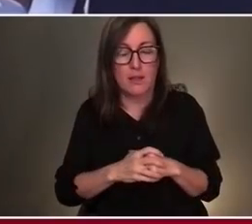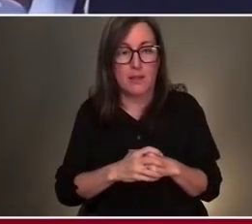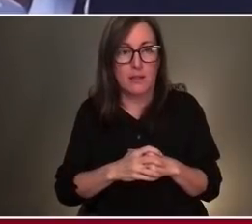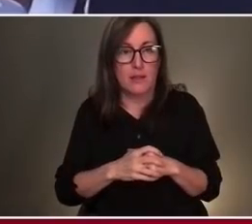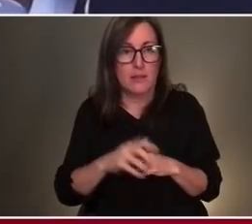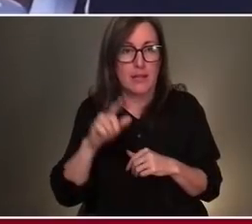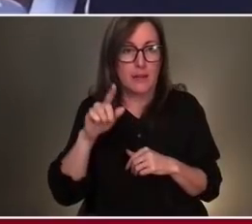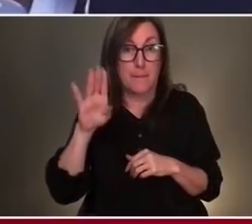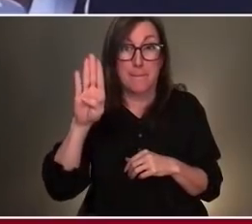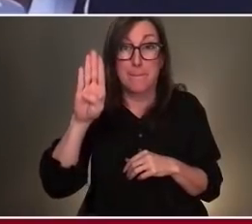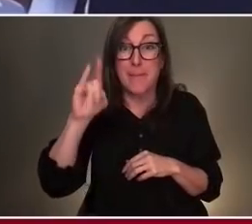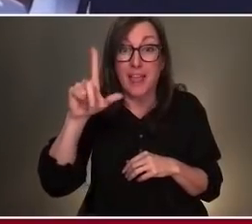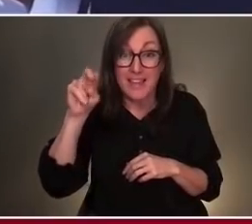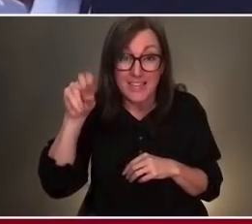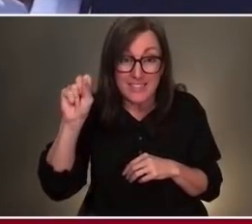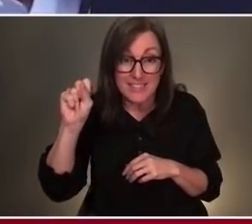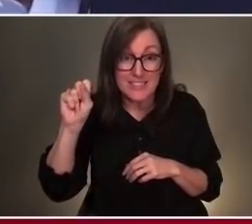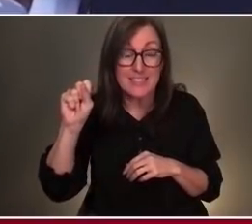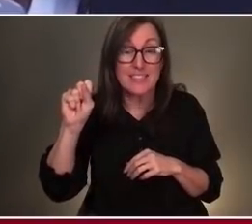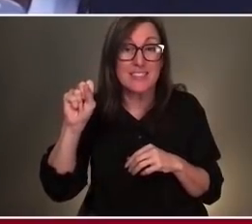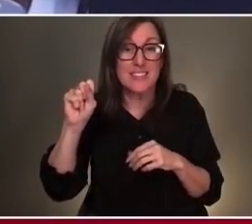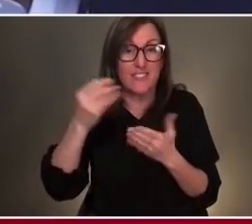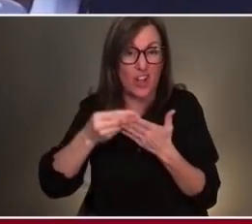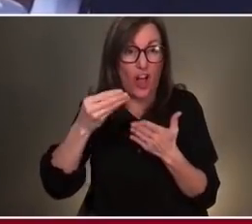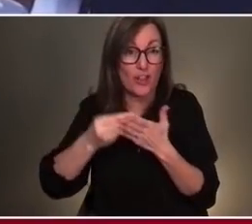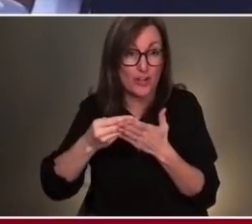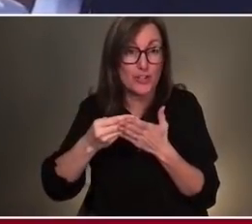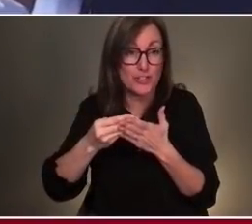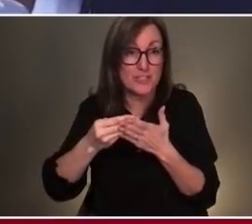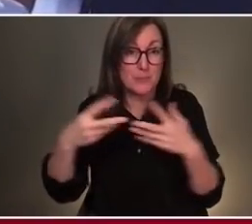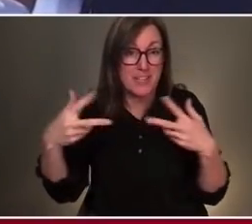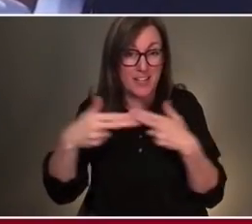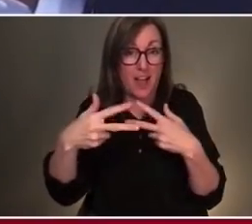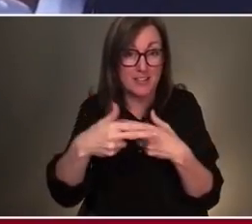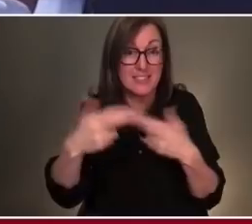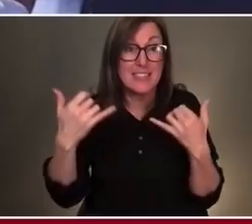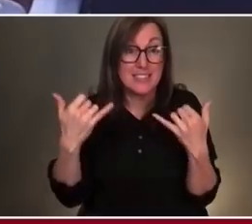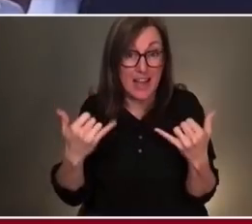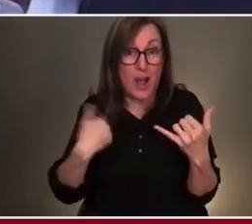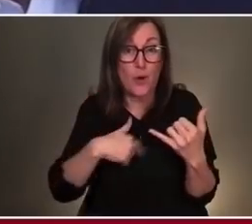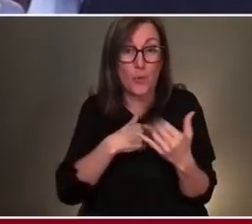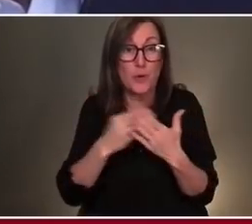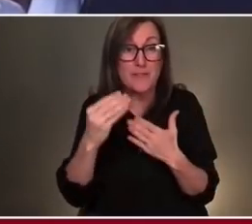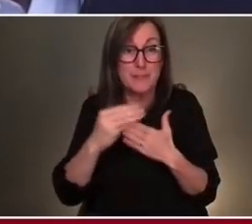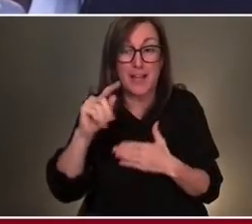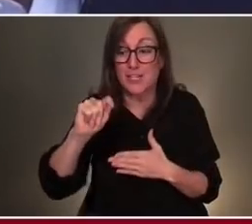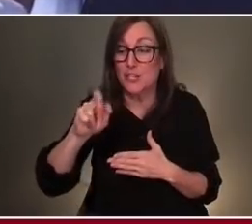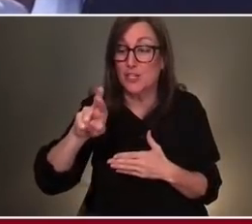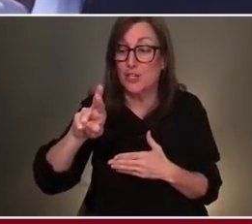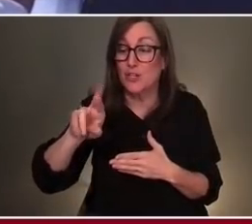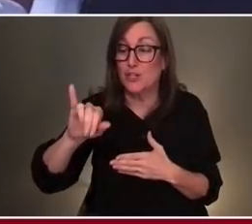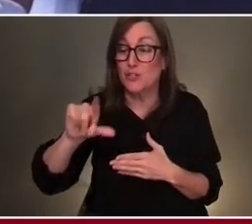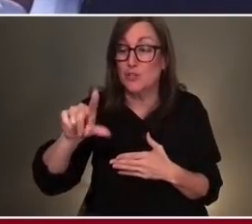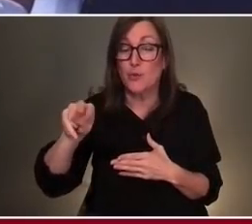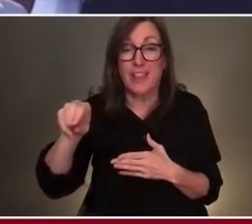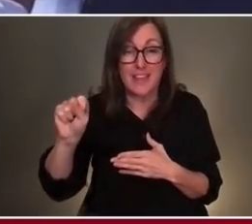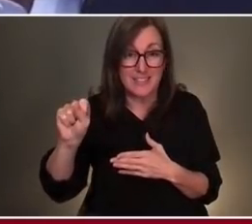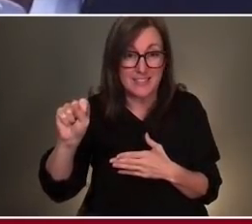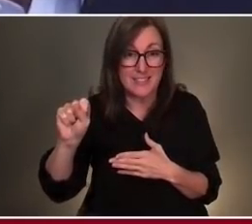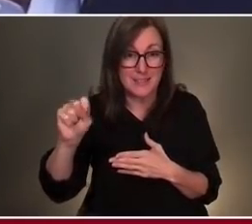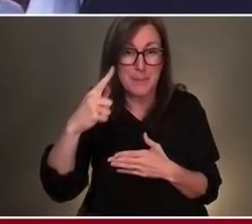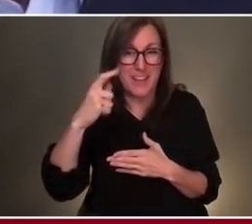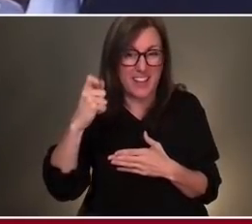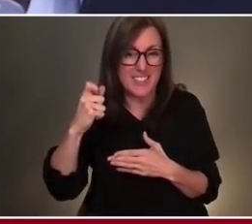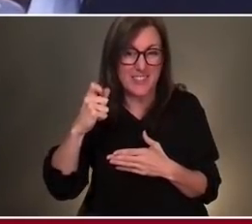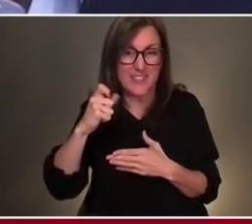dollars, billions of dollars that have been cut over decades, we've now spent trillions dealing with that, that lack of investment. And we're still